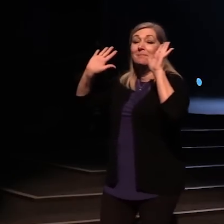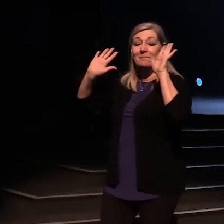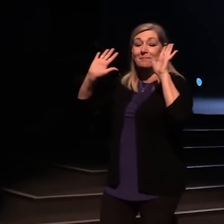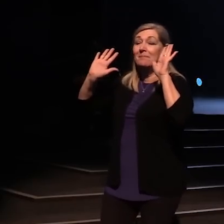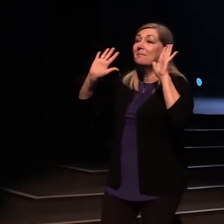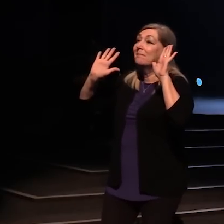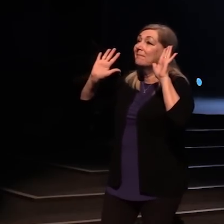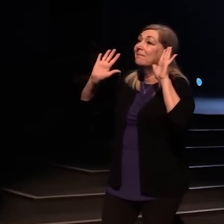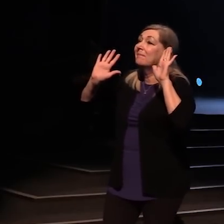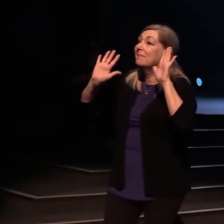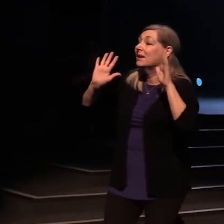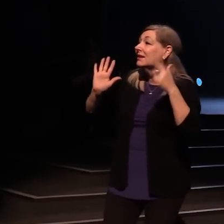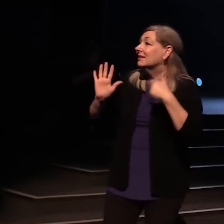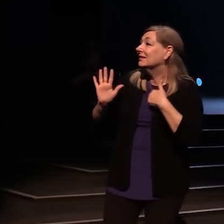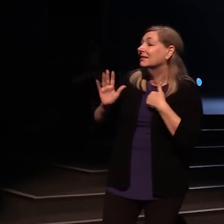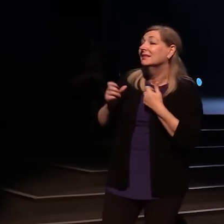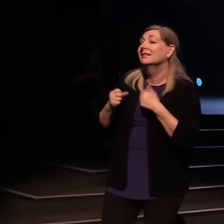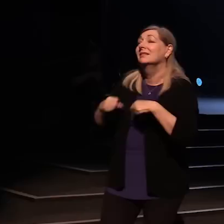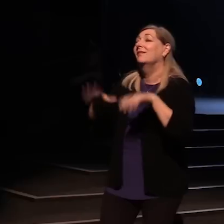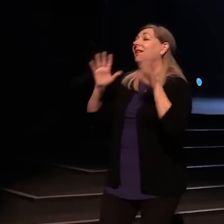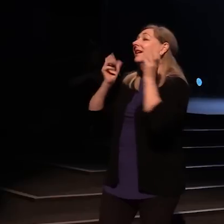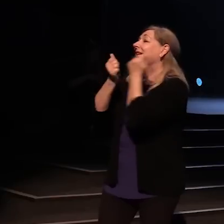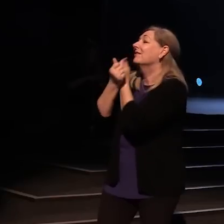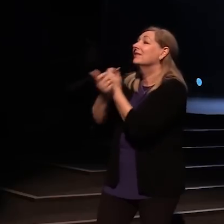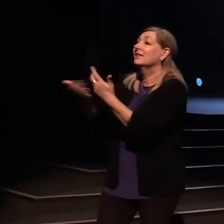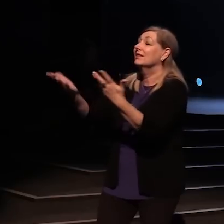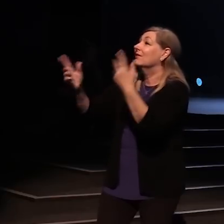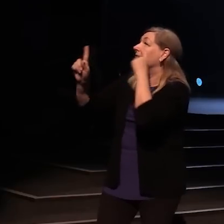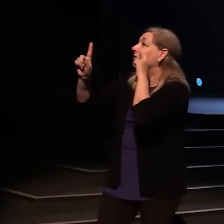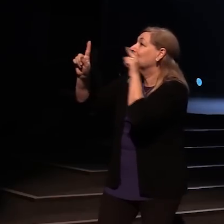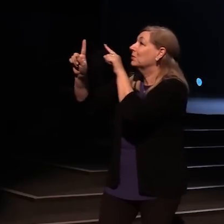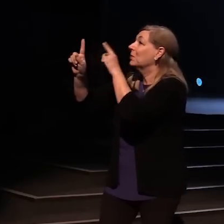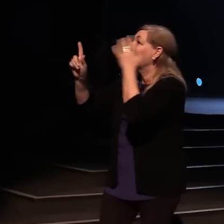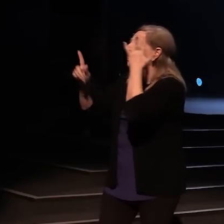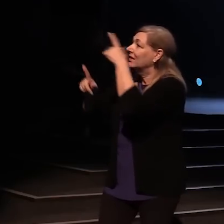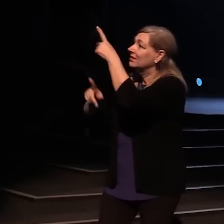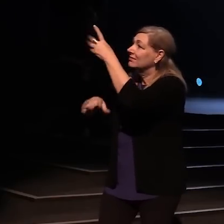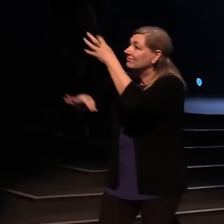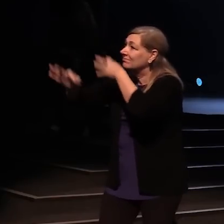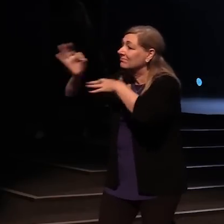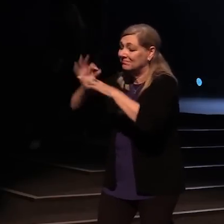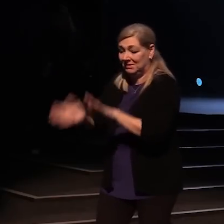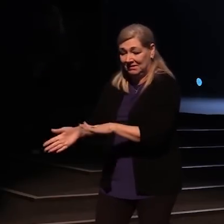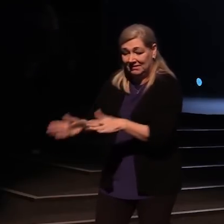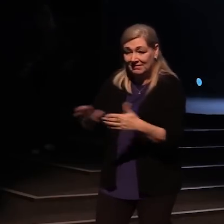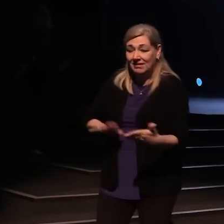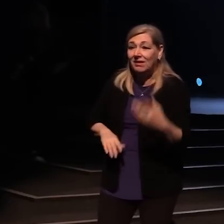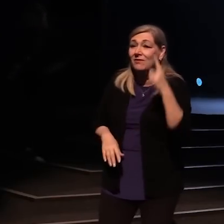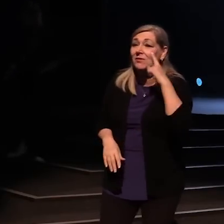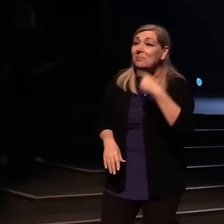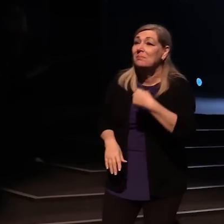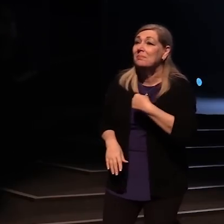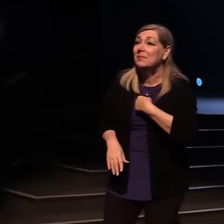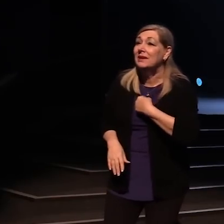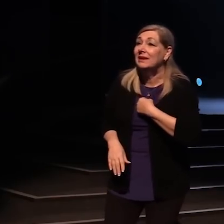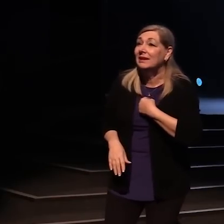I give You all, for You gave Your all for me.